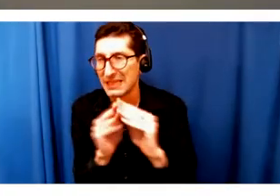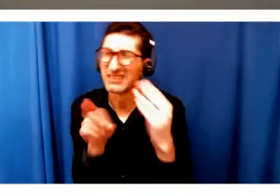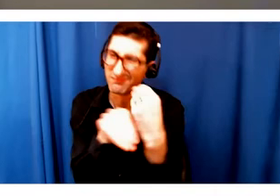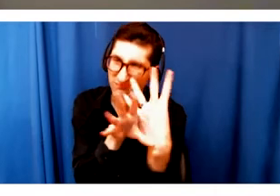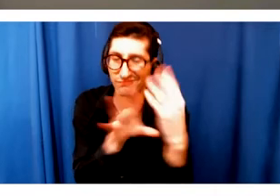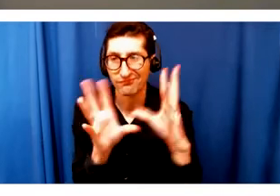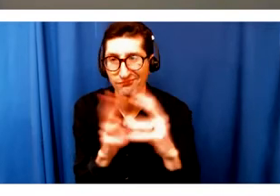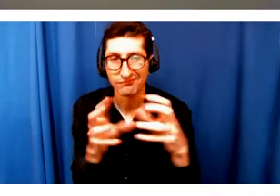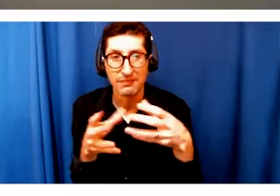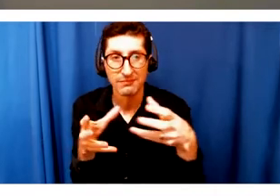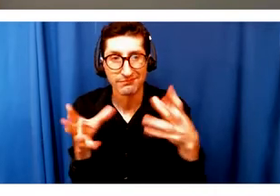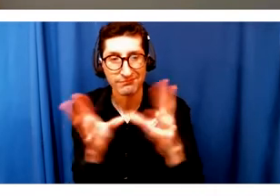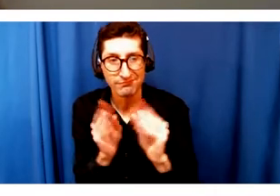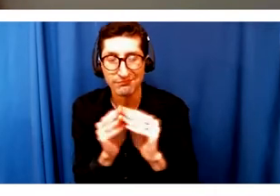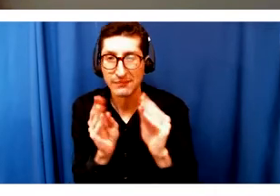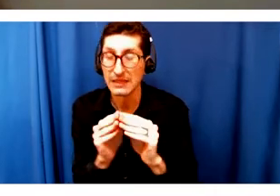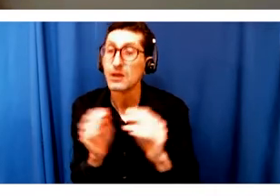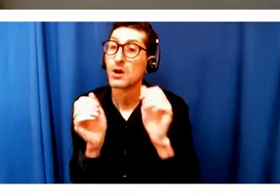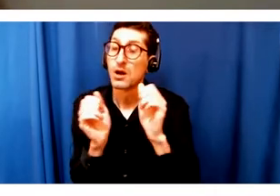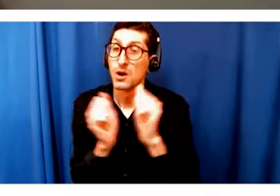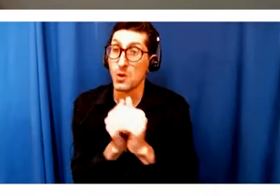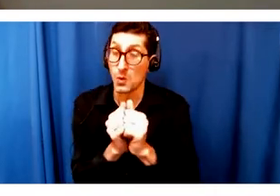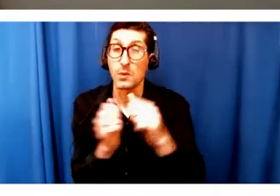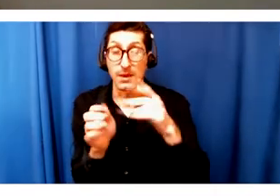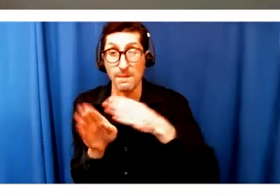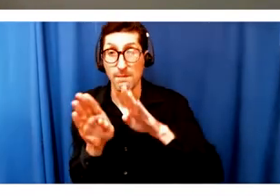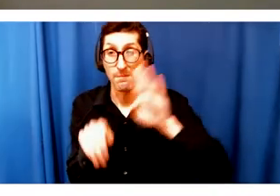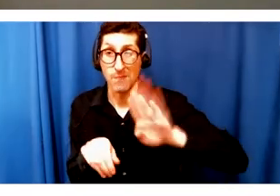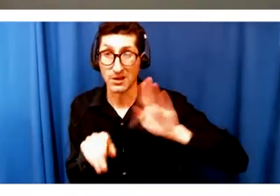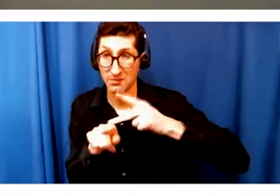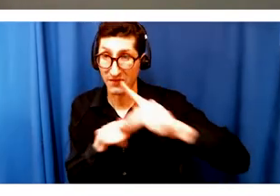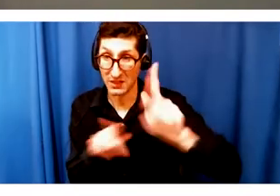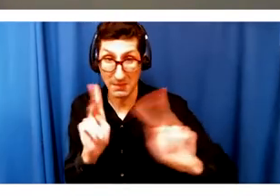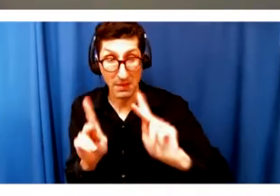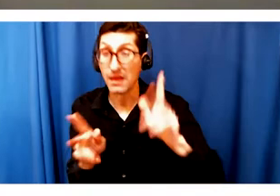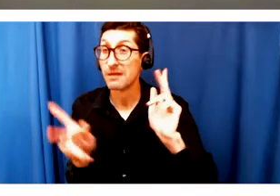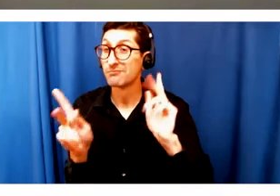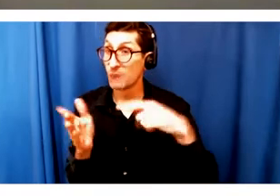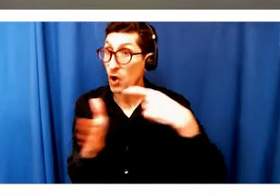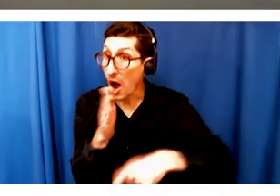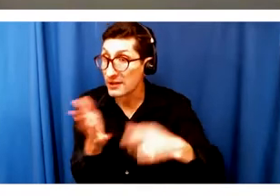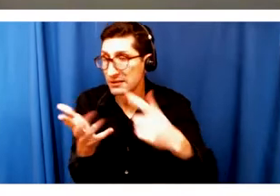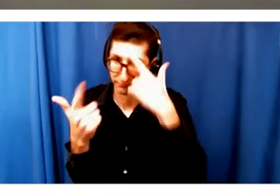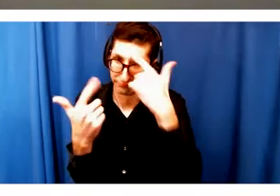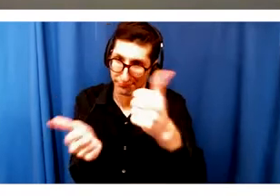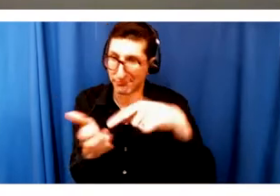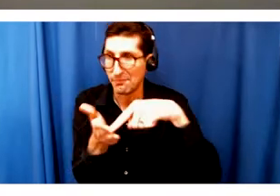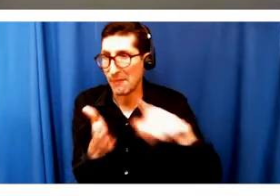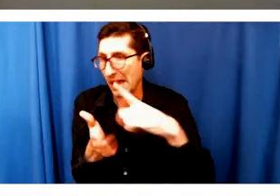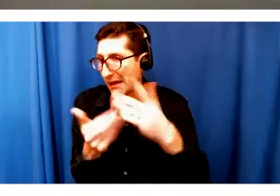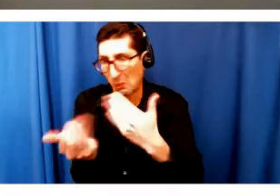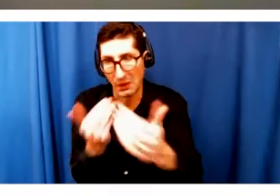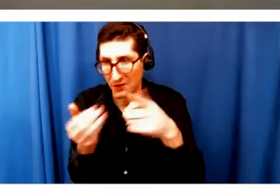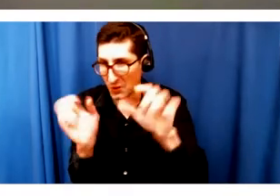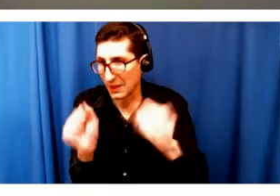Professionals, and the entire series is Pay What You Can. And then, finally, this summer, we published our first-ever